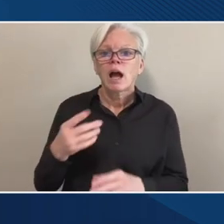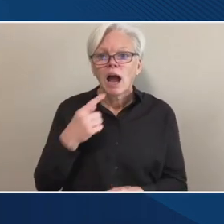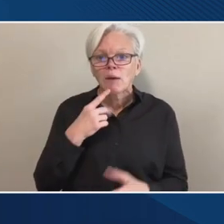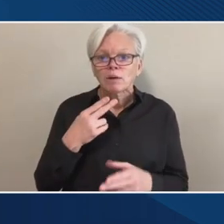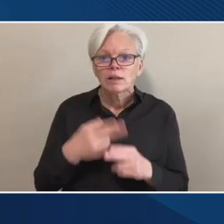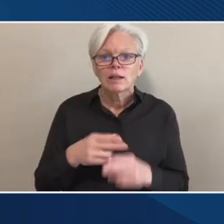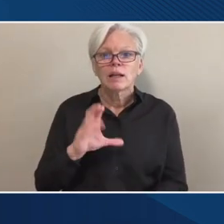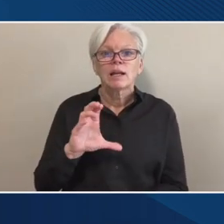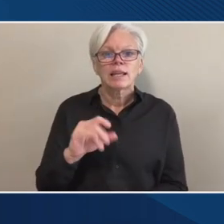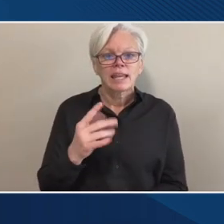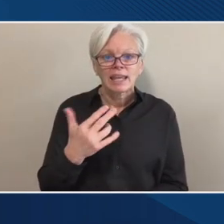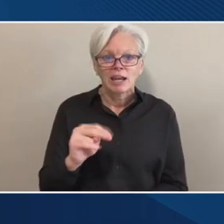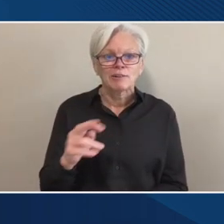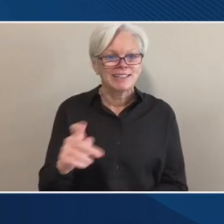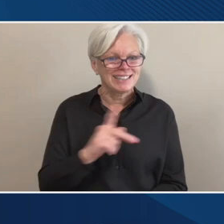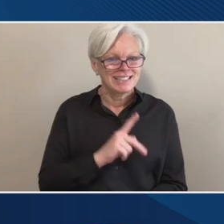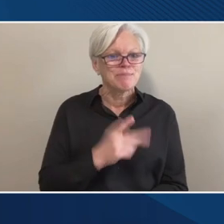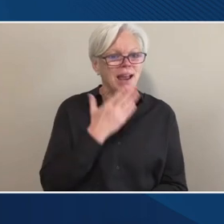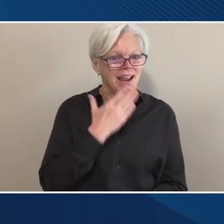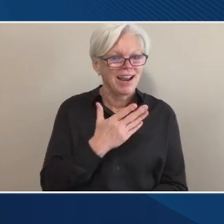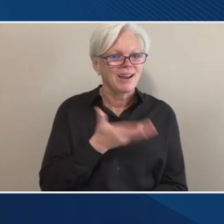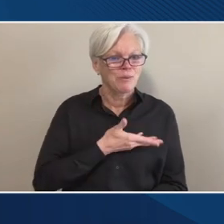back. Welcome back, Carolyn.